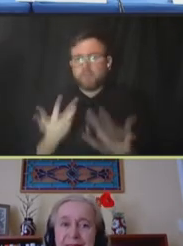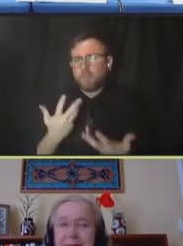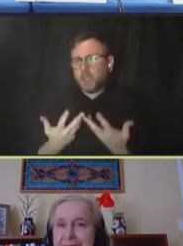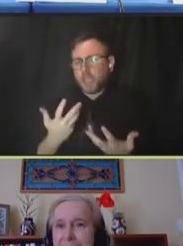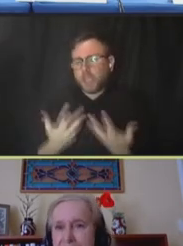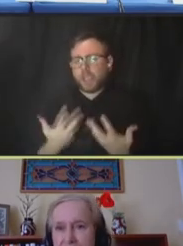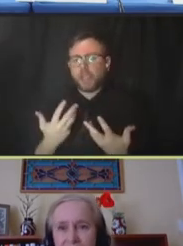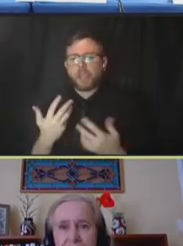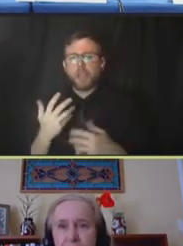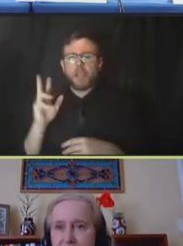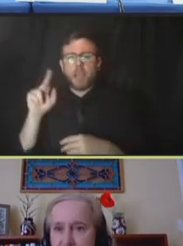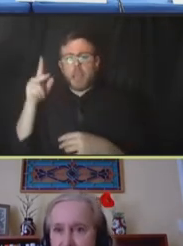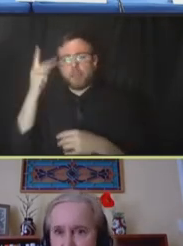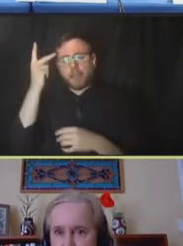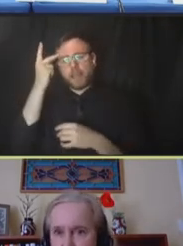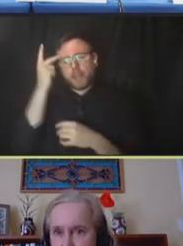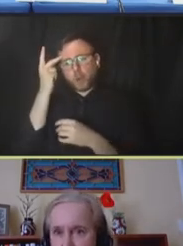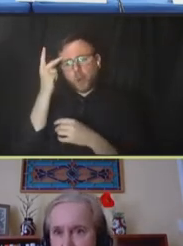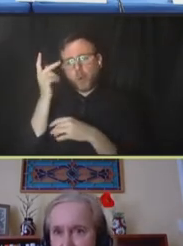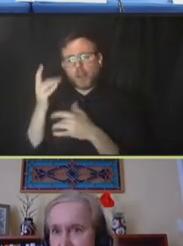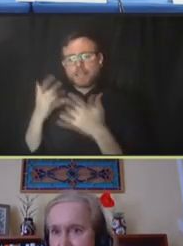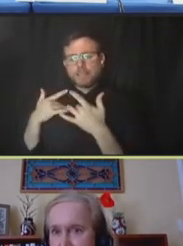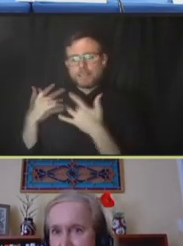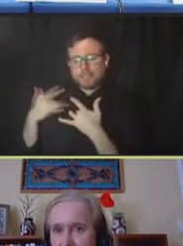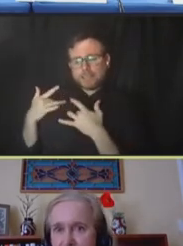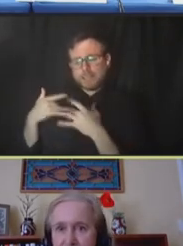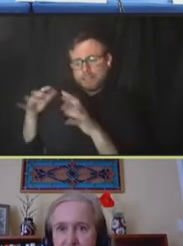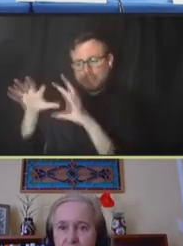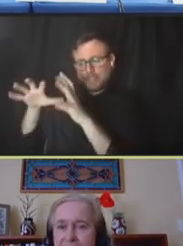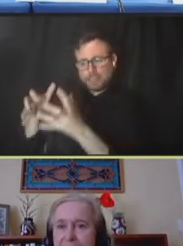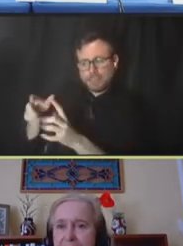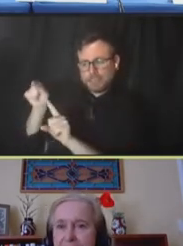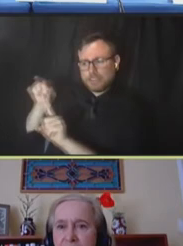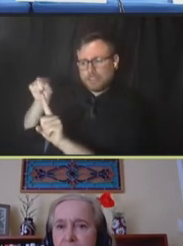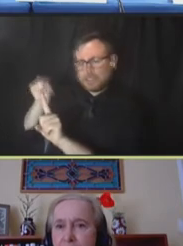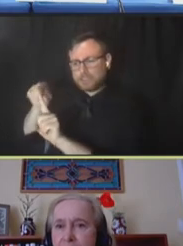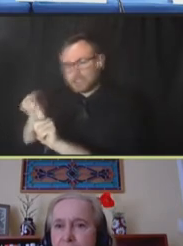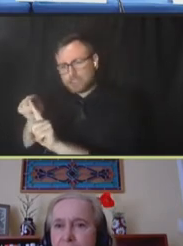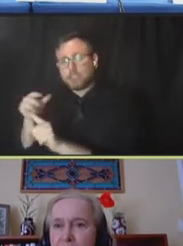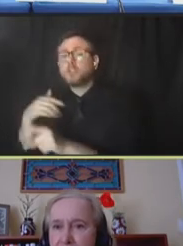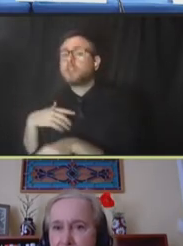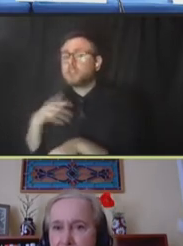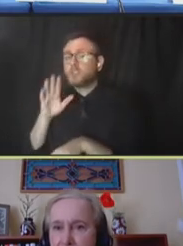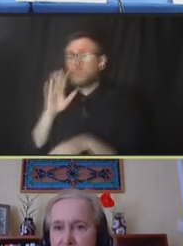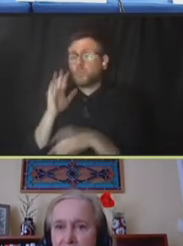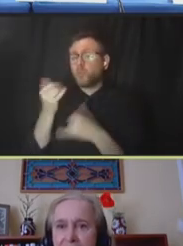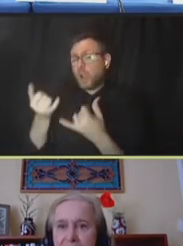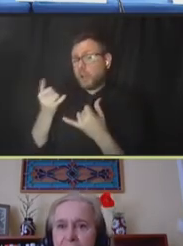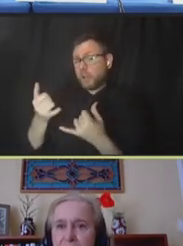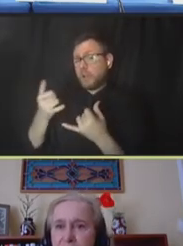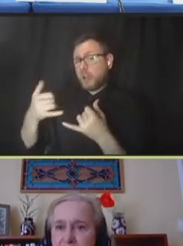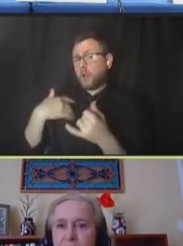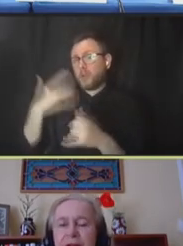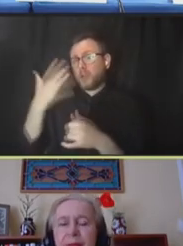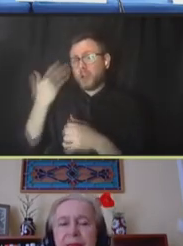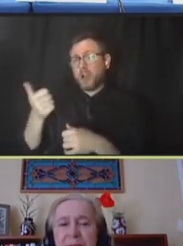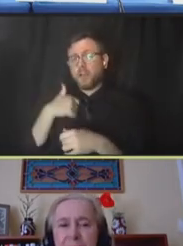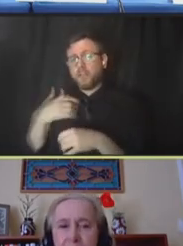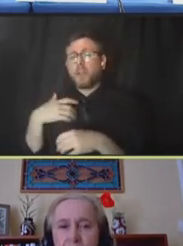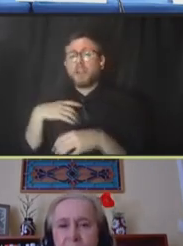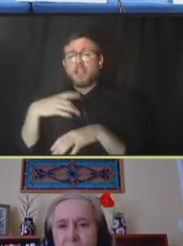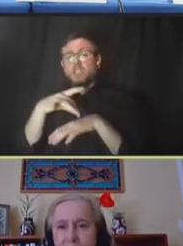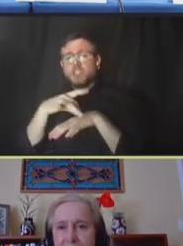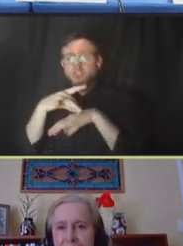sensitive locations around the world that we're seeing? We're dealing with heightened geopolitical risk. It's extremely